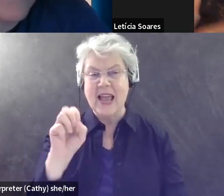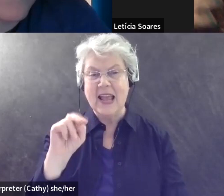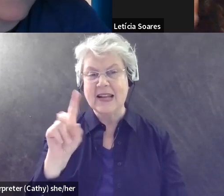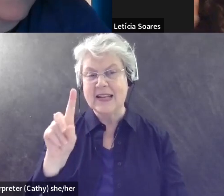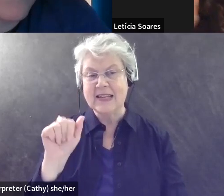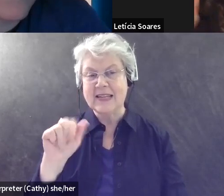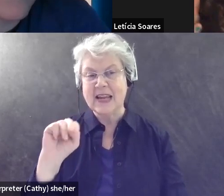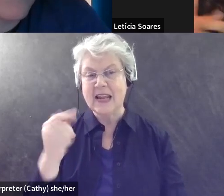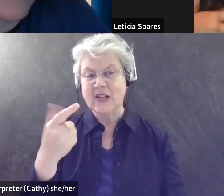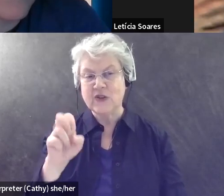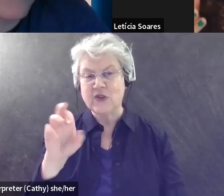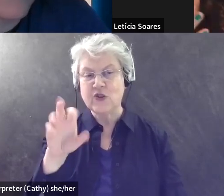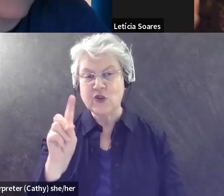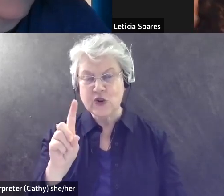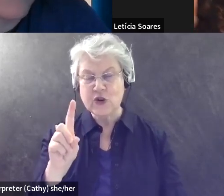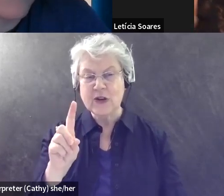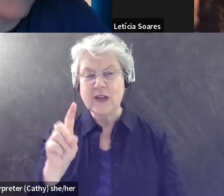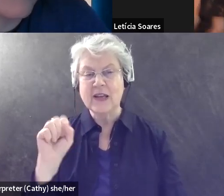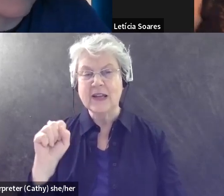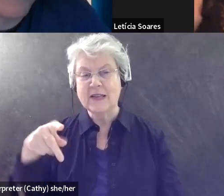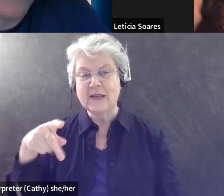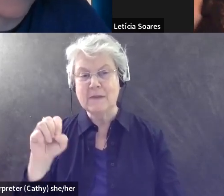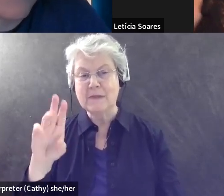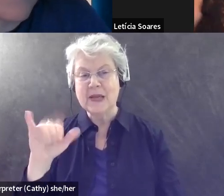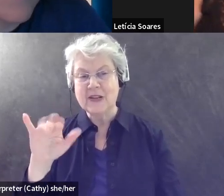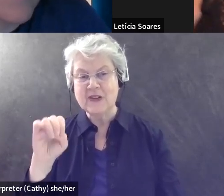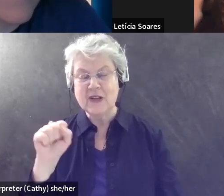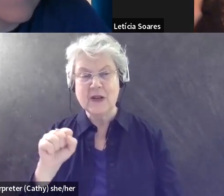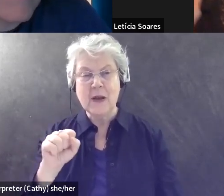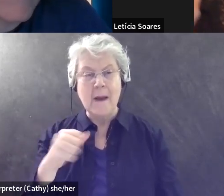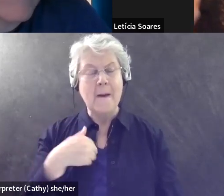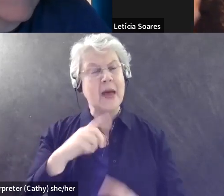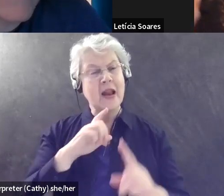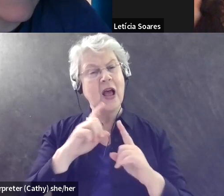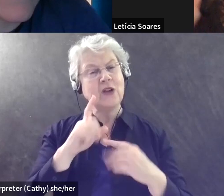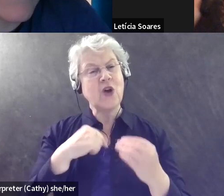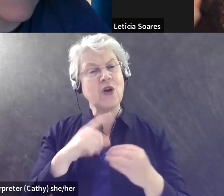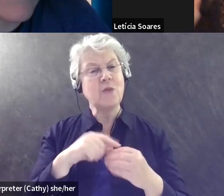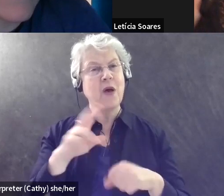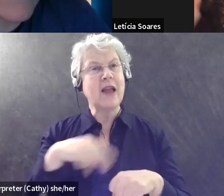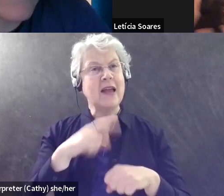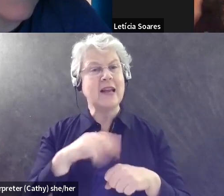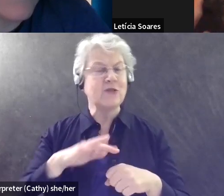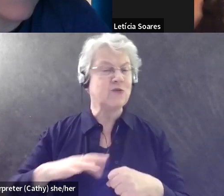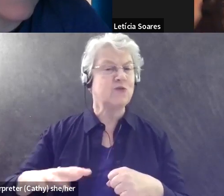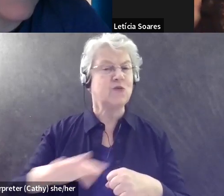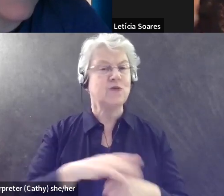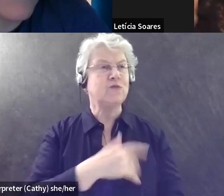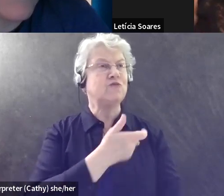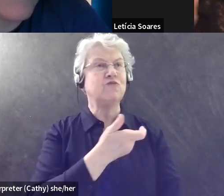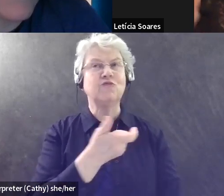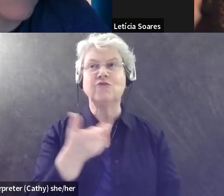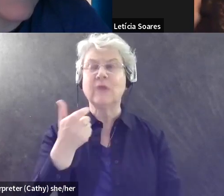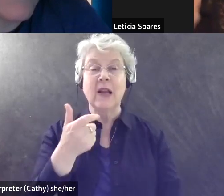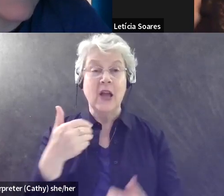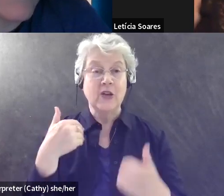talking about, you know, just birding in a natural habitat. Uh, and, uh, you have a service animal